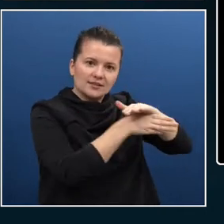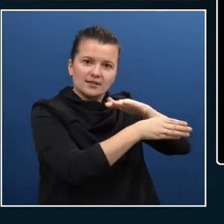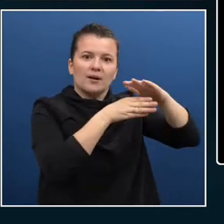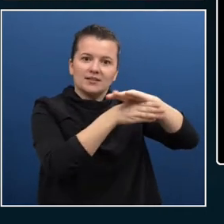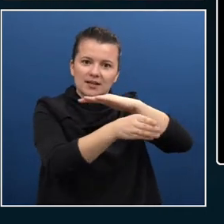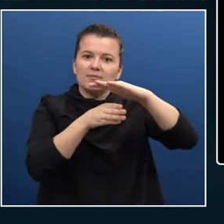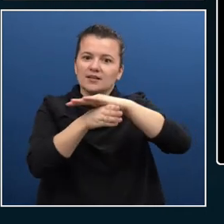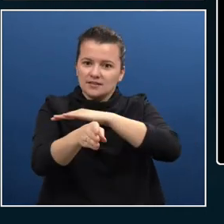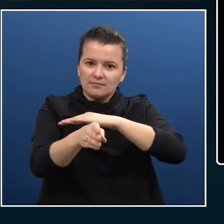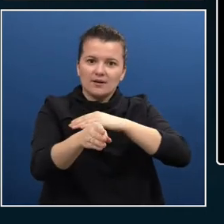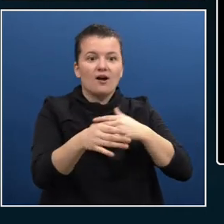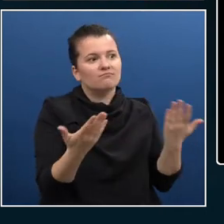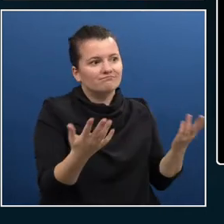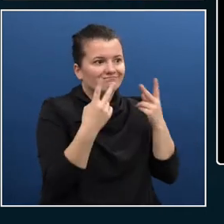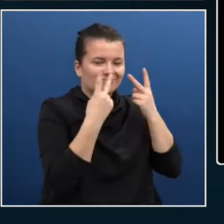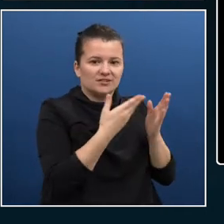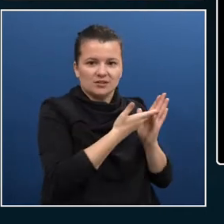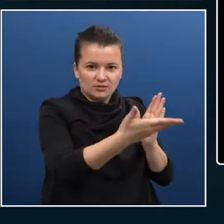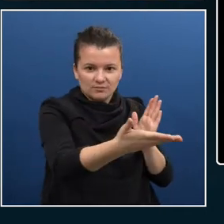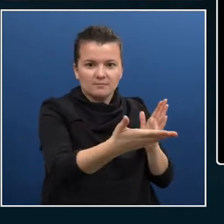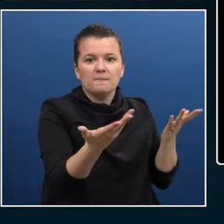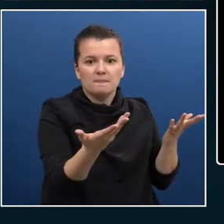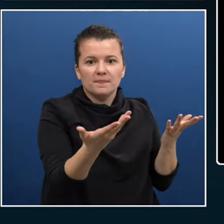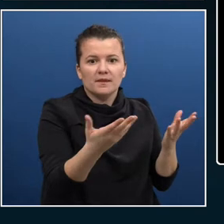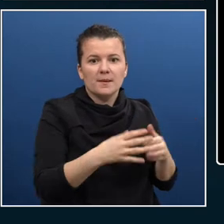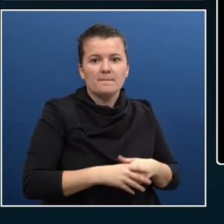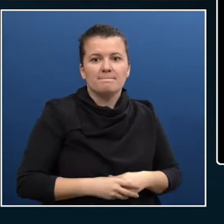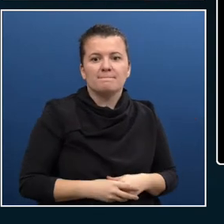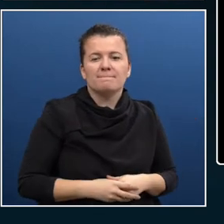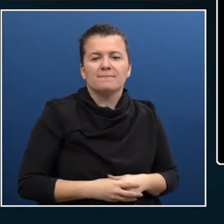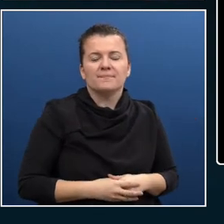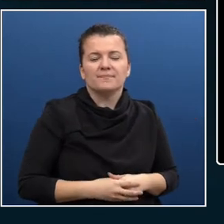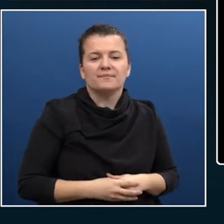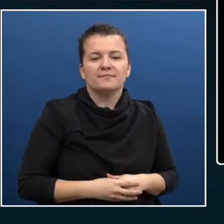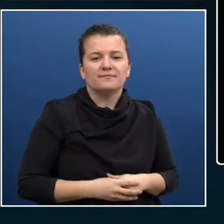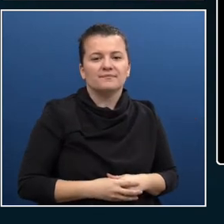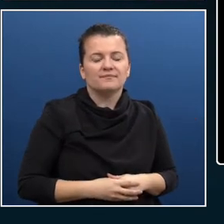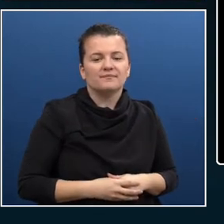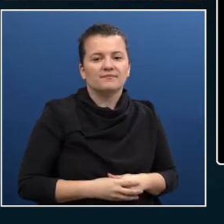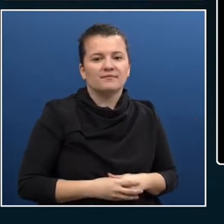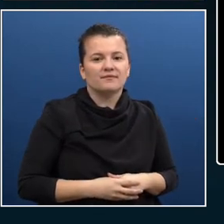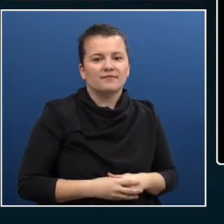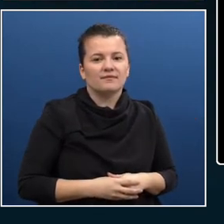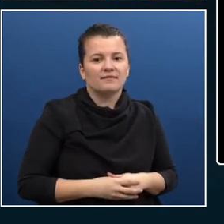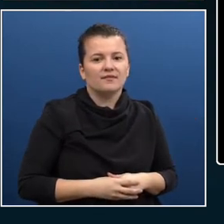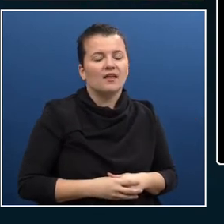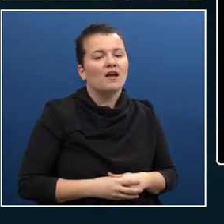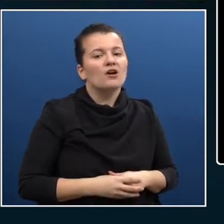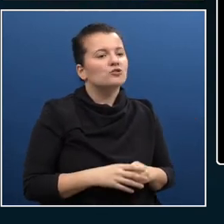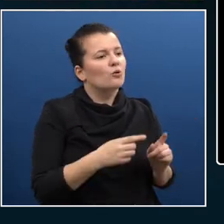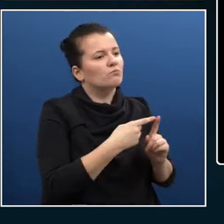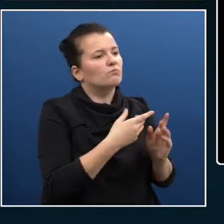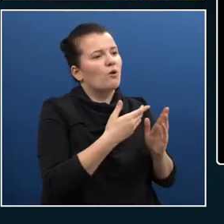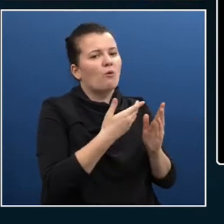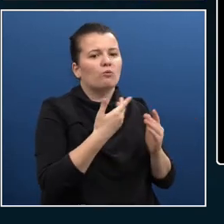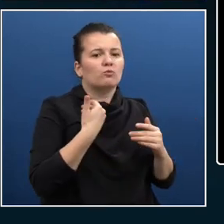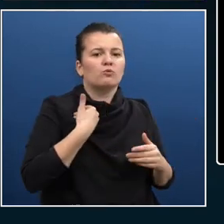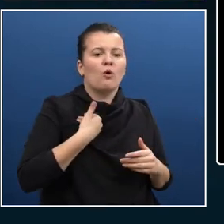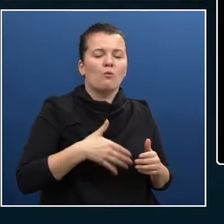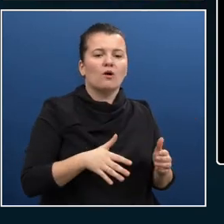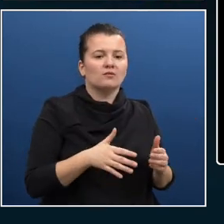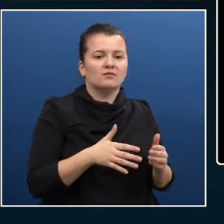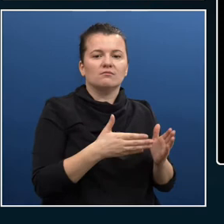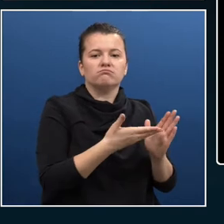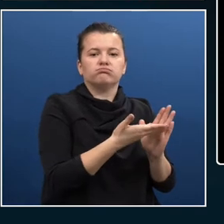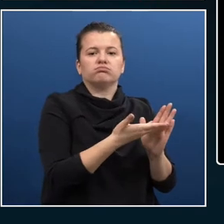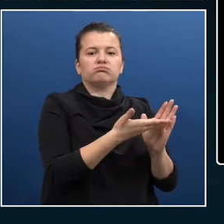don't want to be bedonored. That's an Afrikaans word for hit really hard. And we're seeing that also for GDPR. I